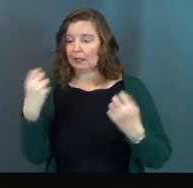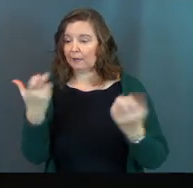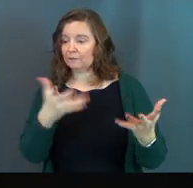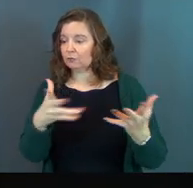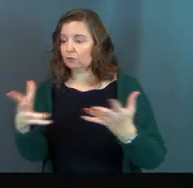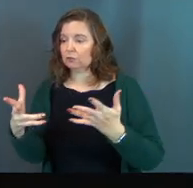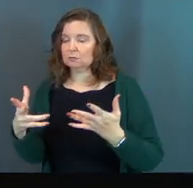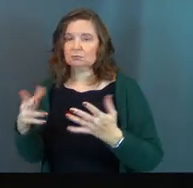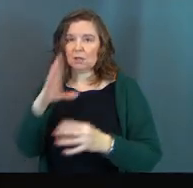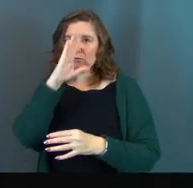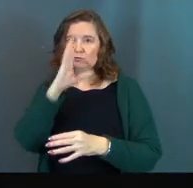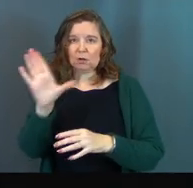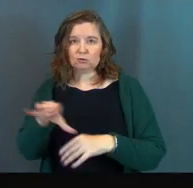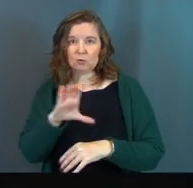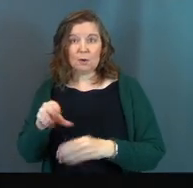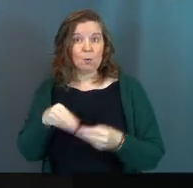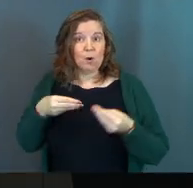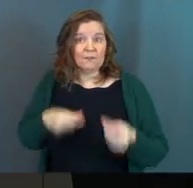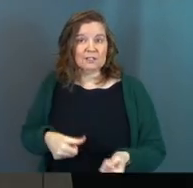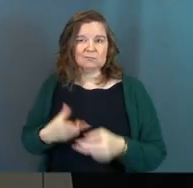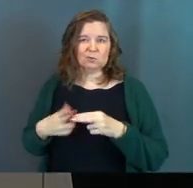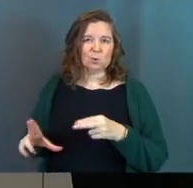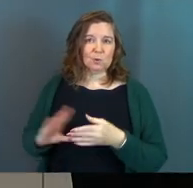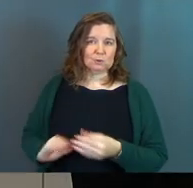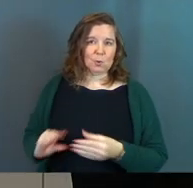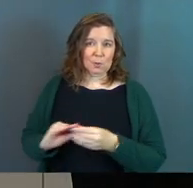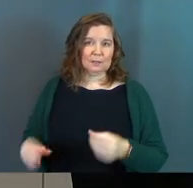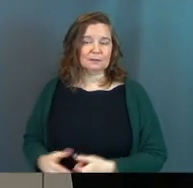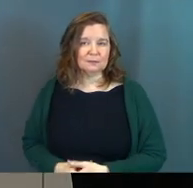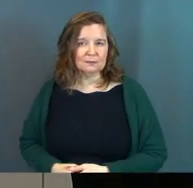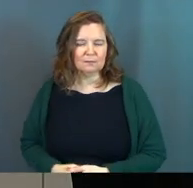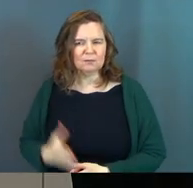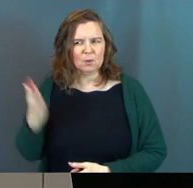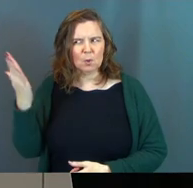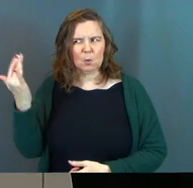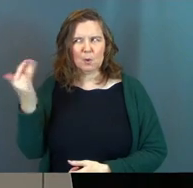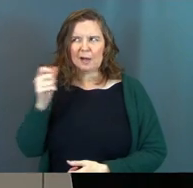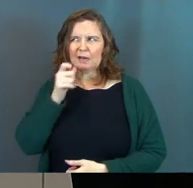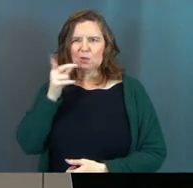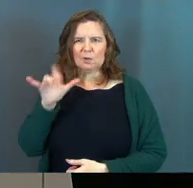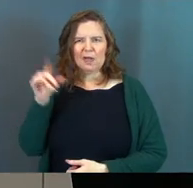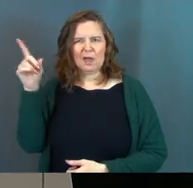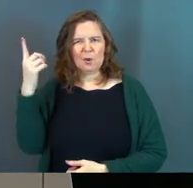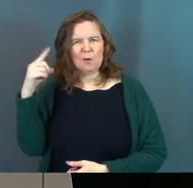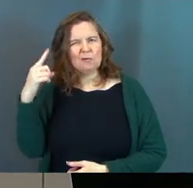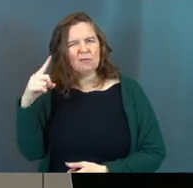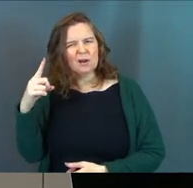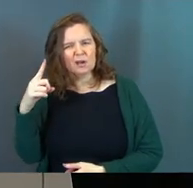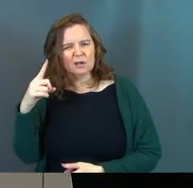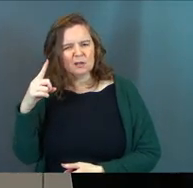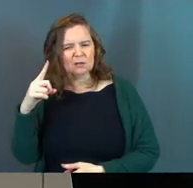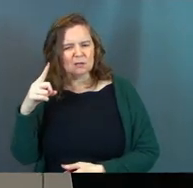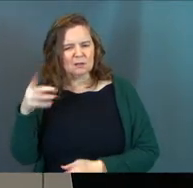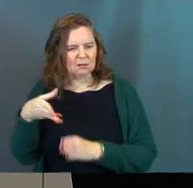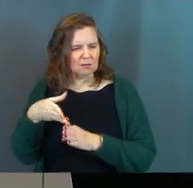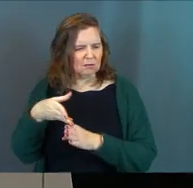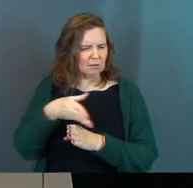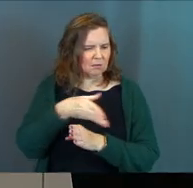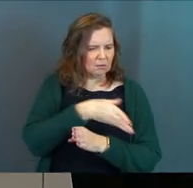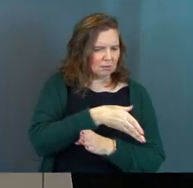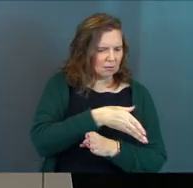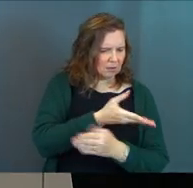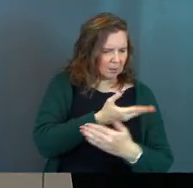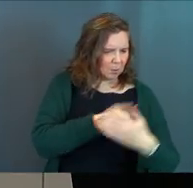cross. More efficient, right? Shorter story. Why didn't God do that? Ask yourself the question, why do we need a baby?